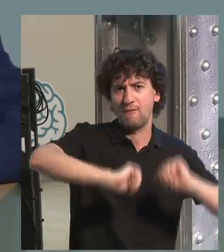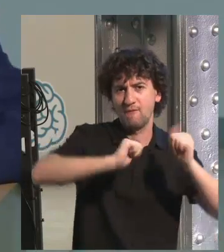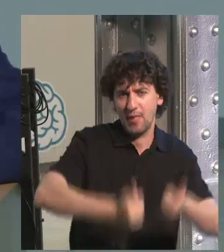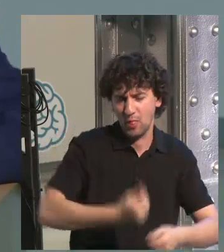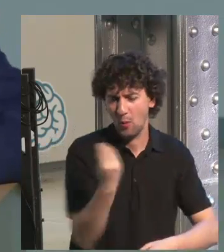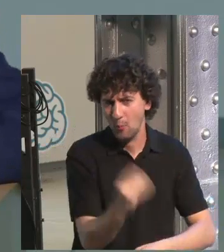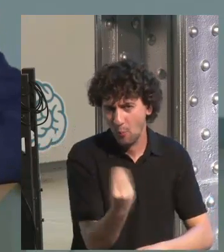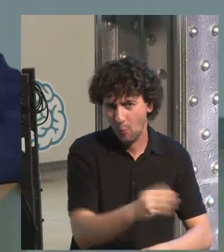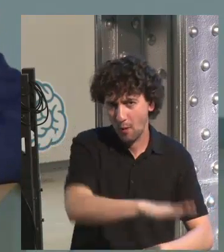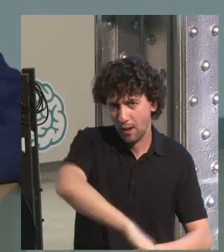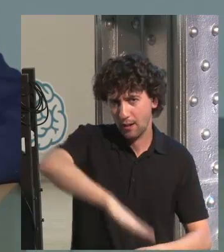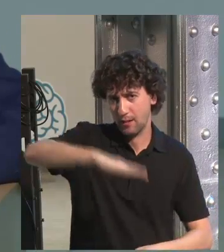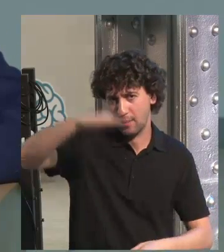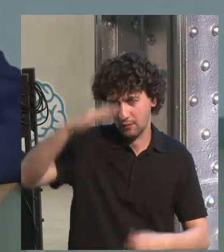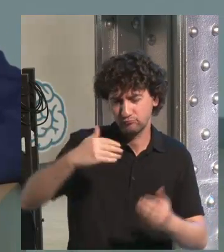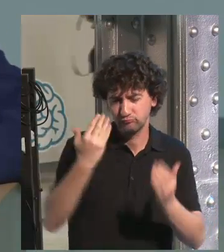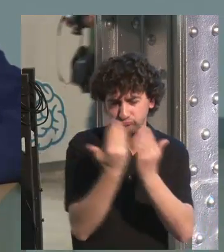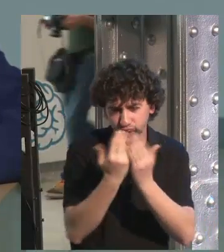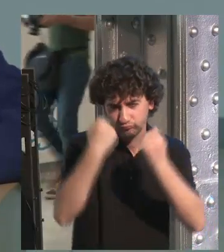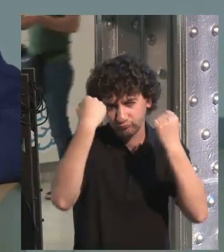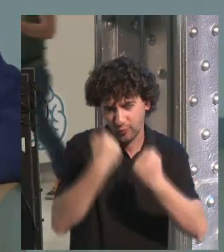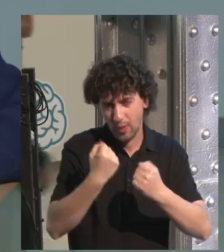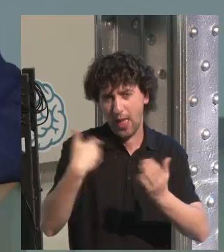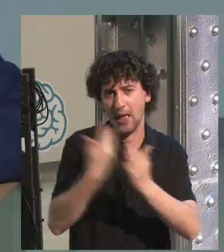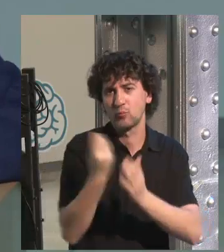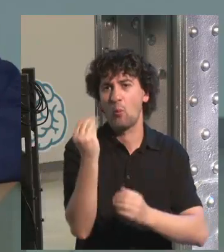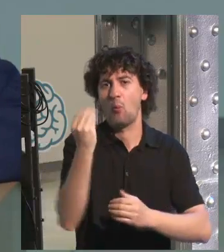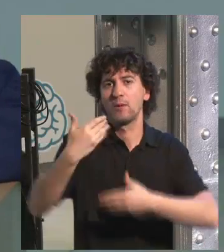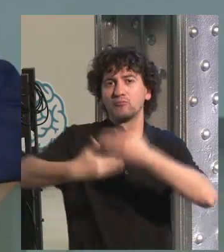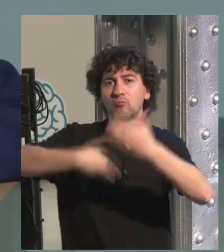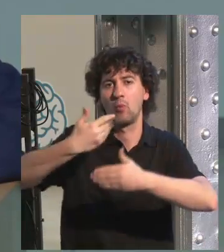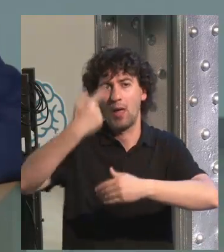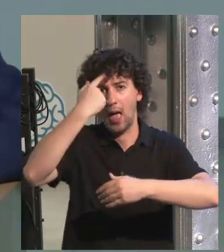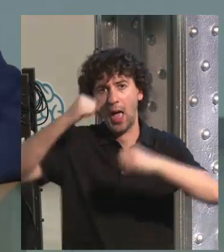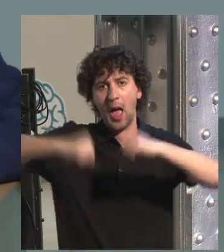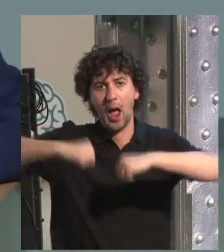be studied during childhood and puberty and